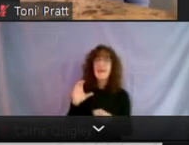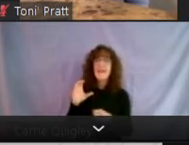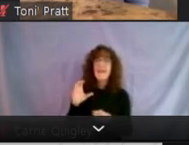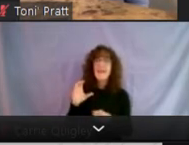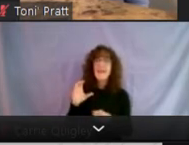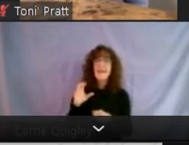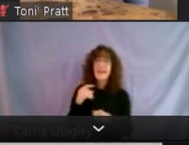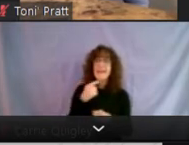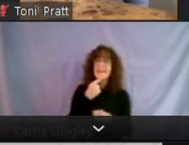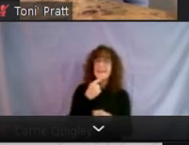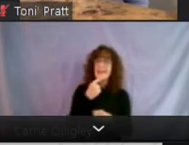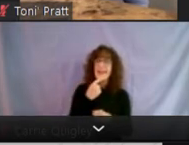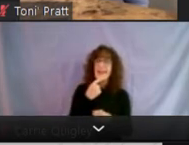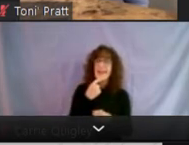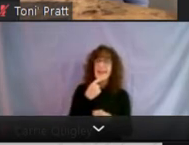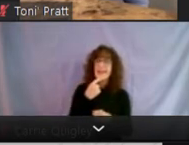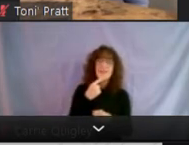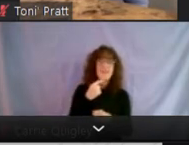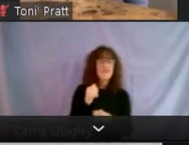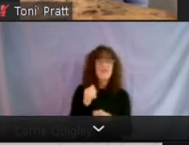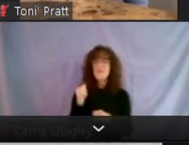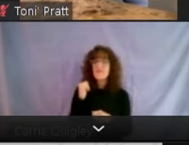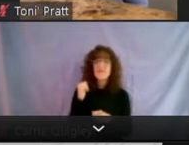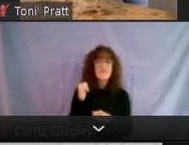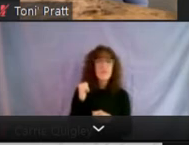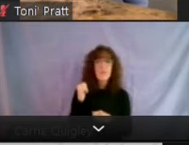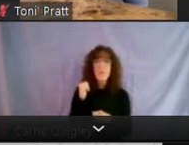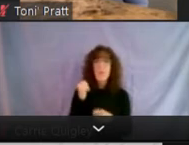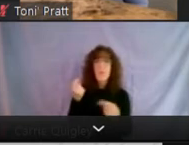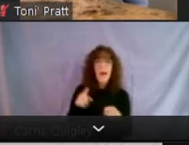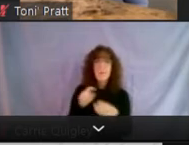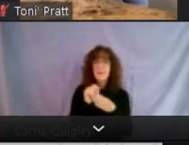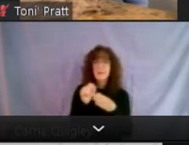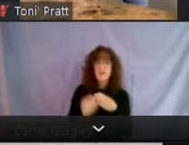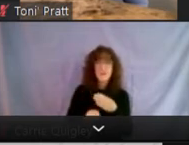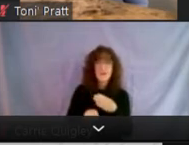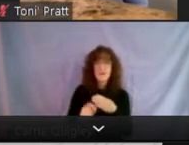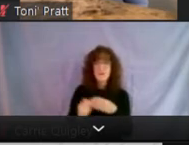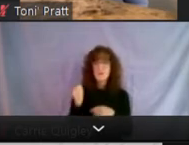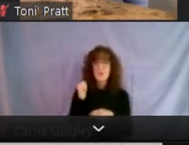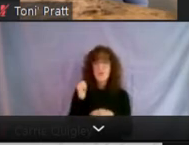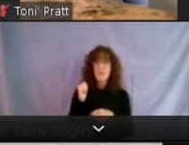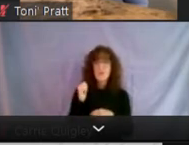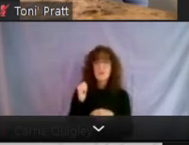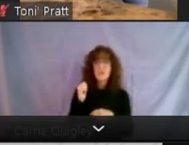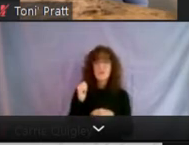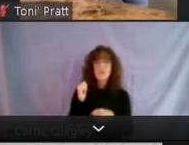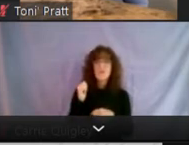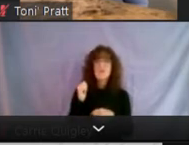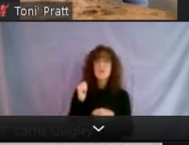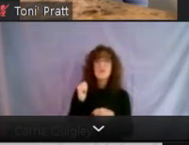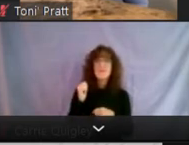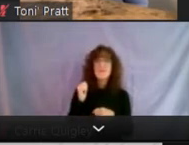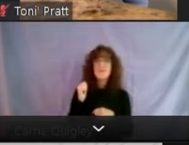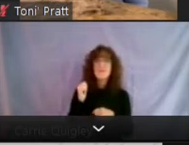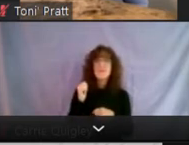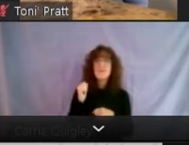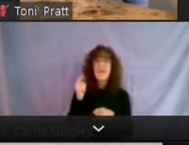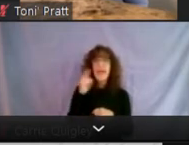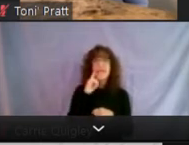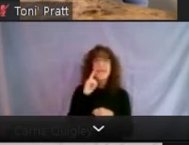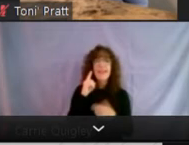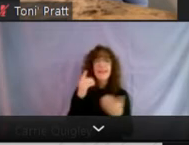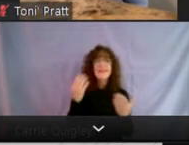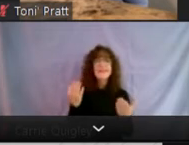said, uh, that there, there won't be, uh, any terminations, uh, like that. Um, I think one point